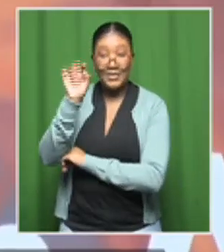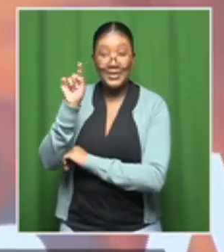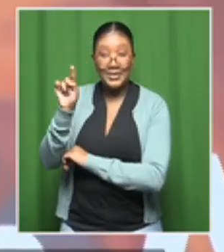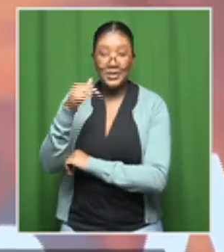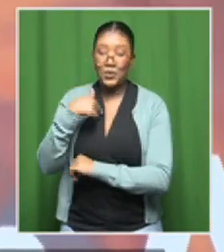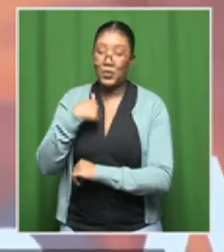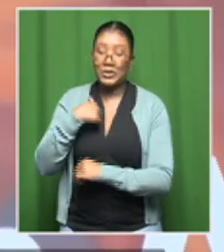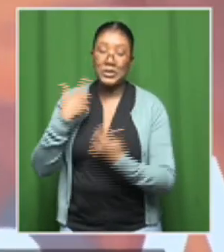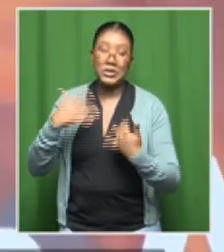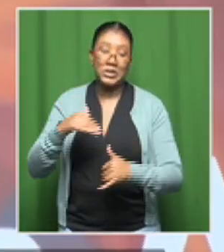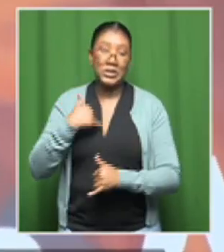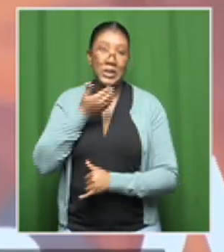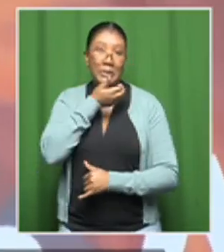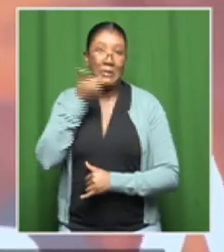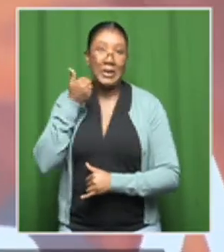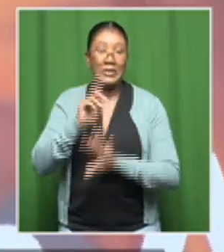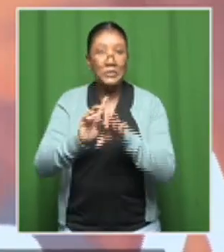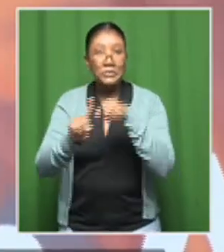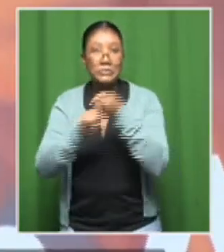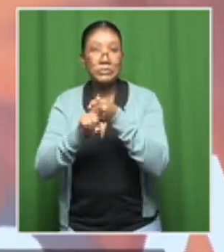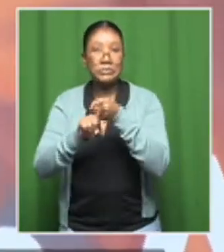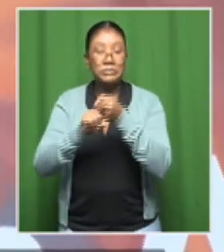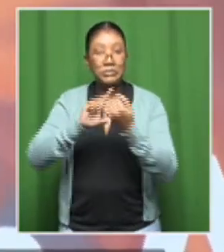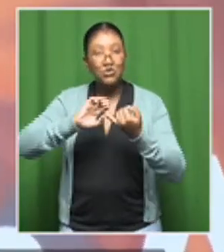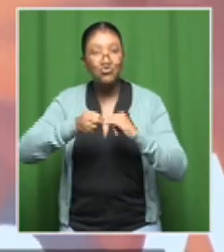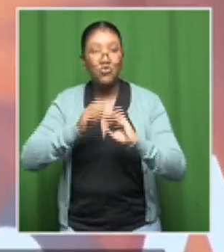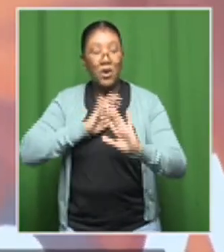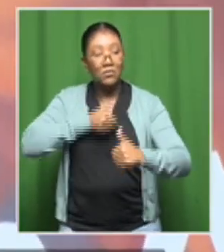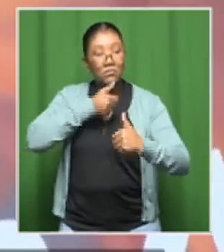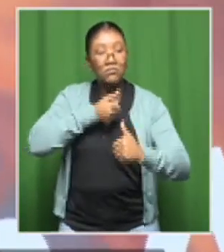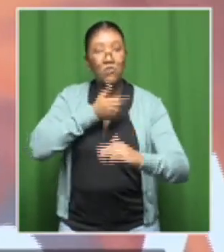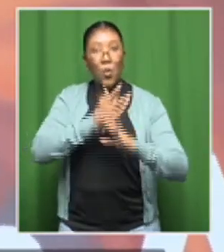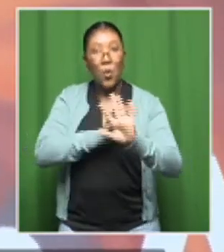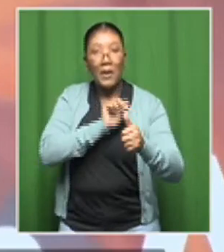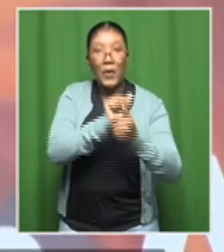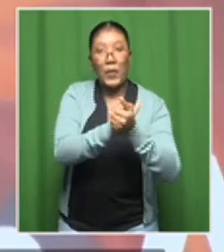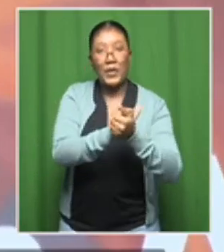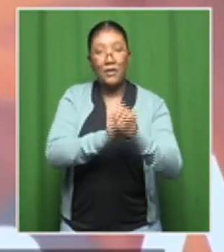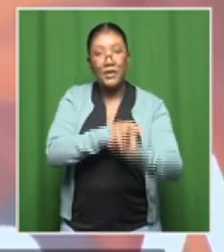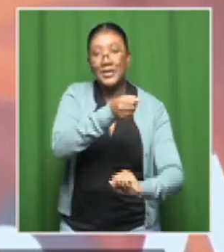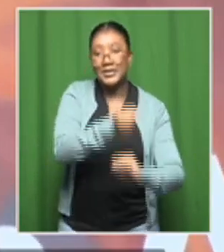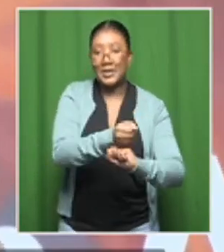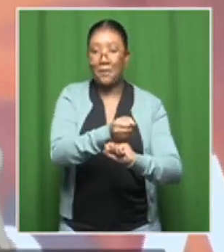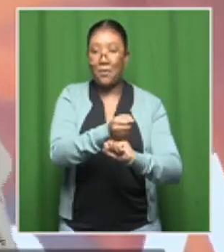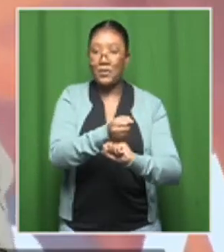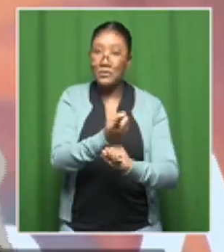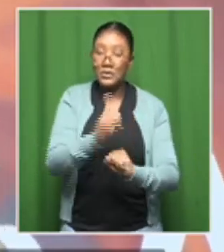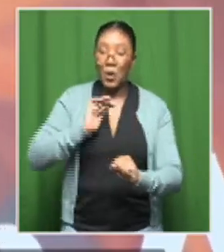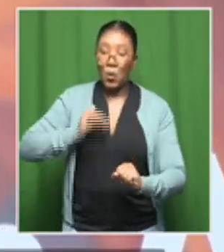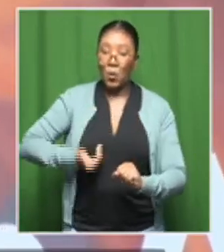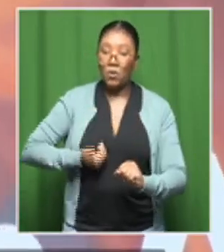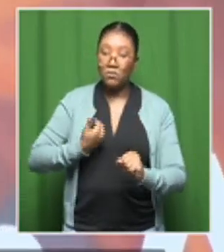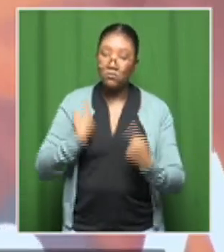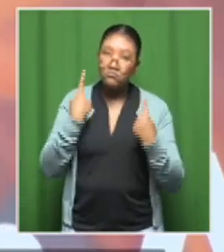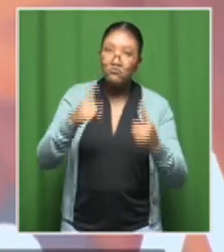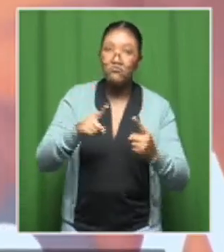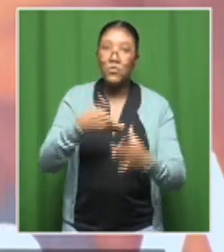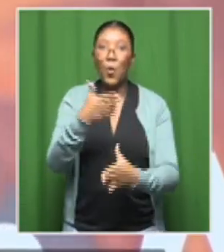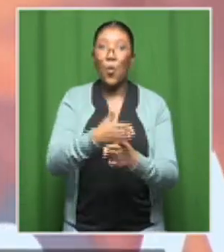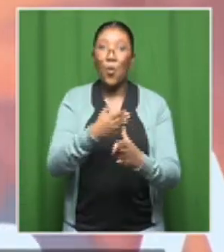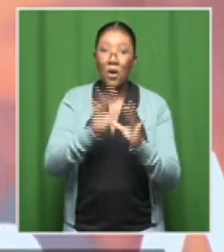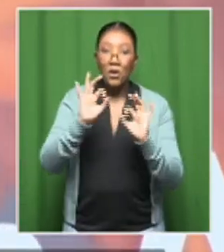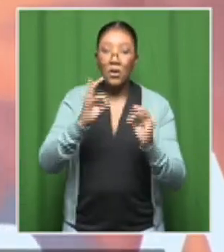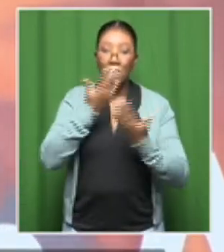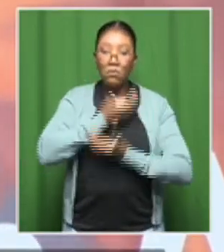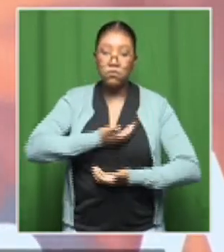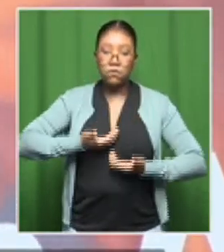our level best to make sure that we work with them, we support them, we make the environment conducive for them to come and play